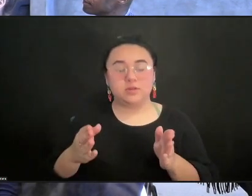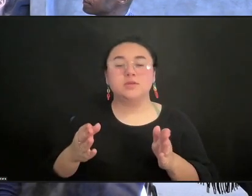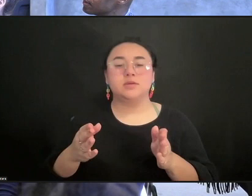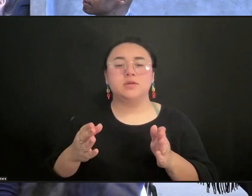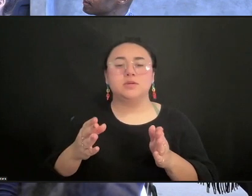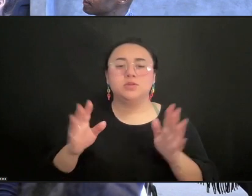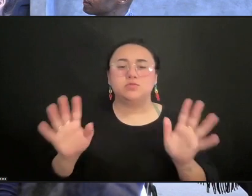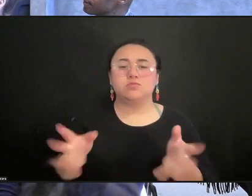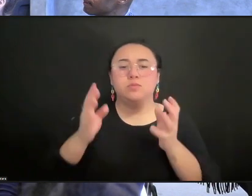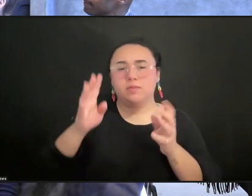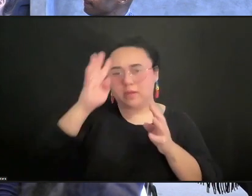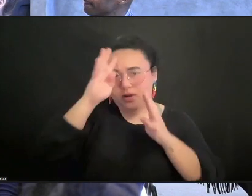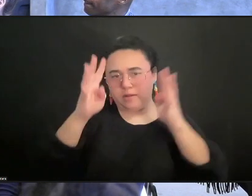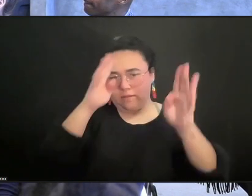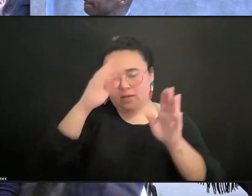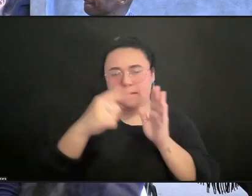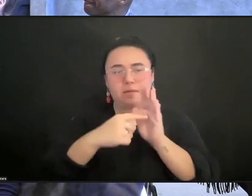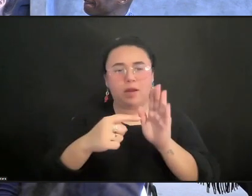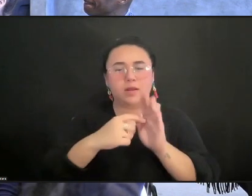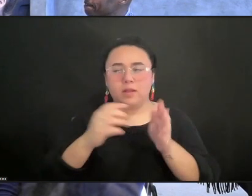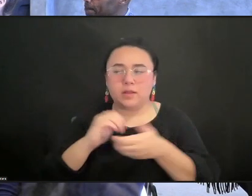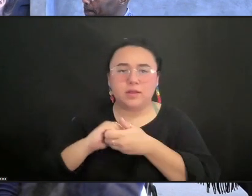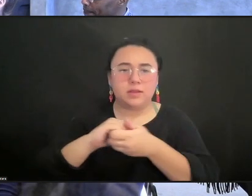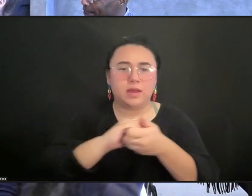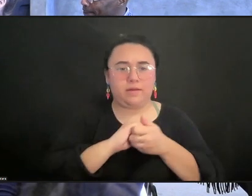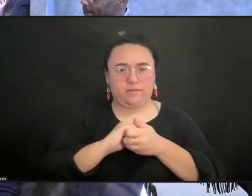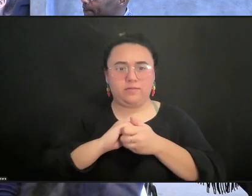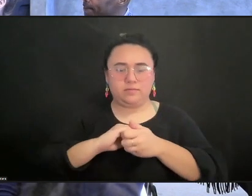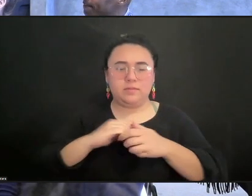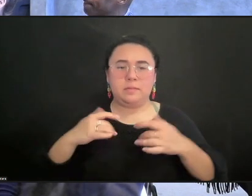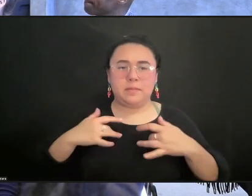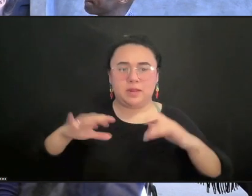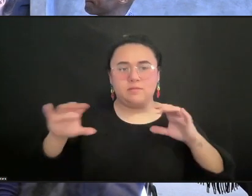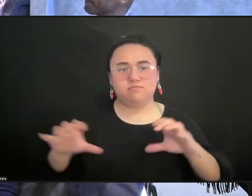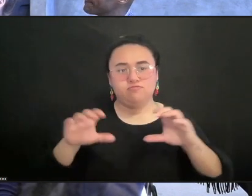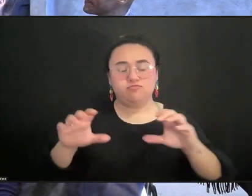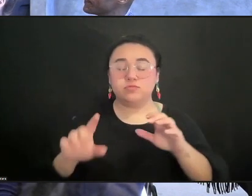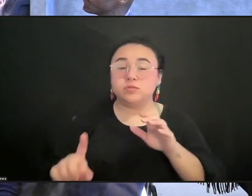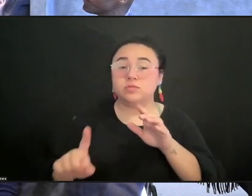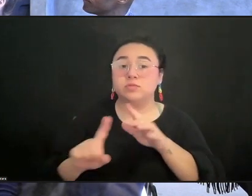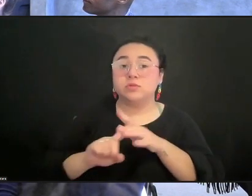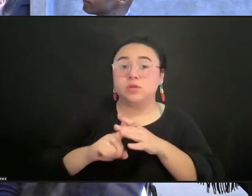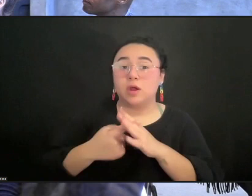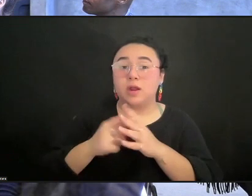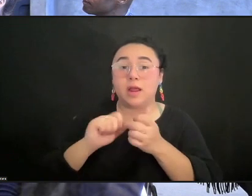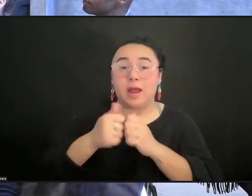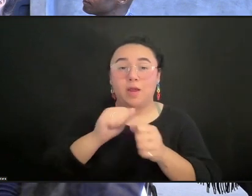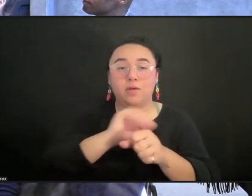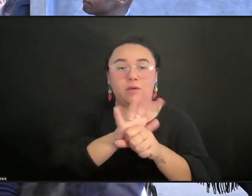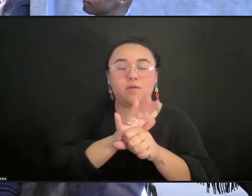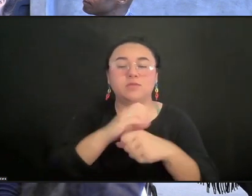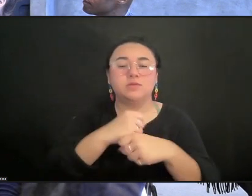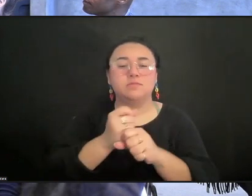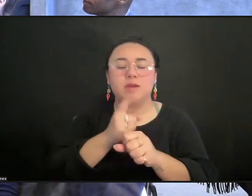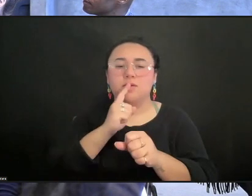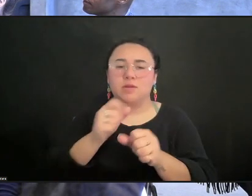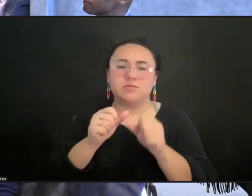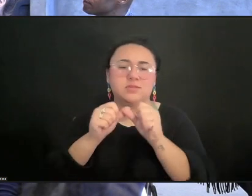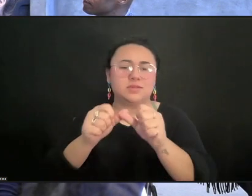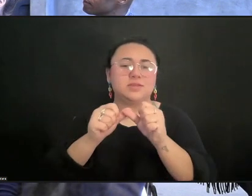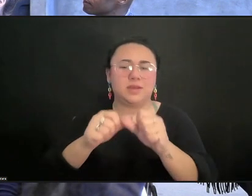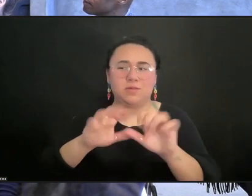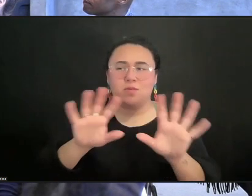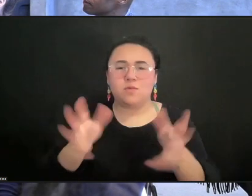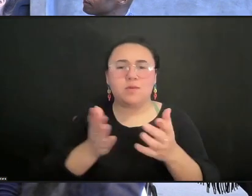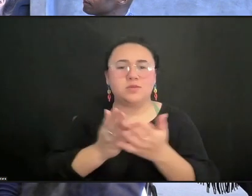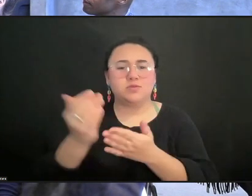that emerged during COVID and that can contribute to building a sustainable and robust ecosystem for the presentation of international